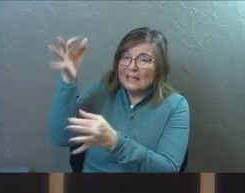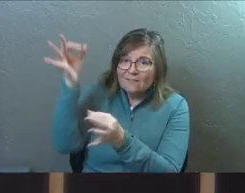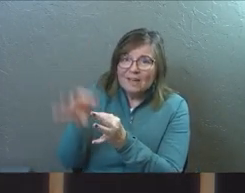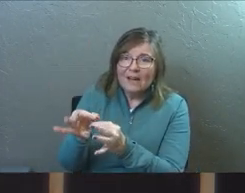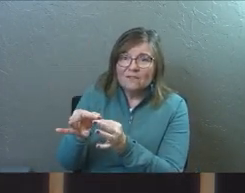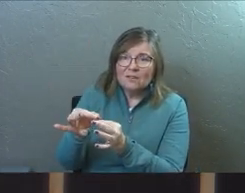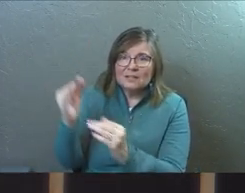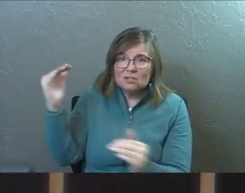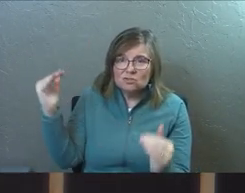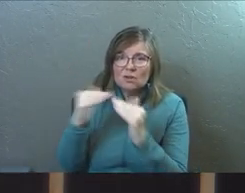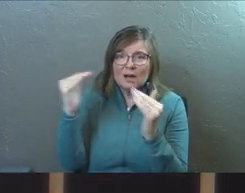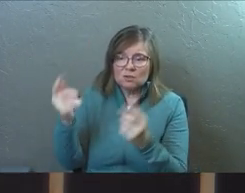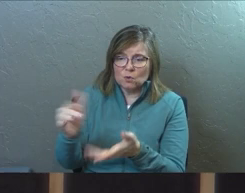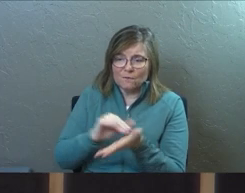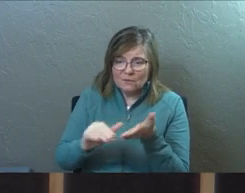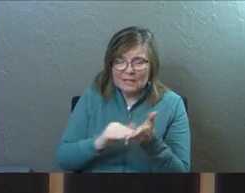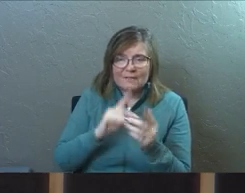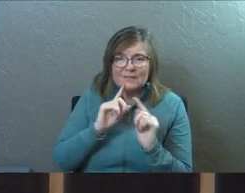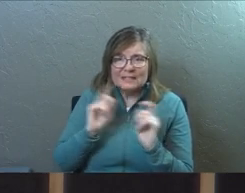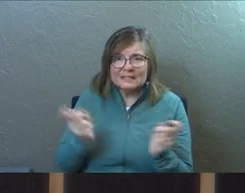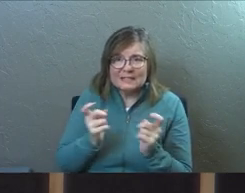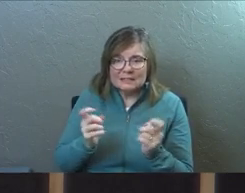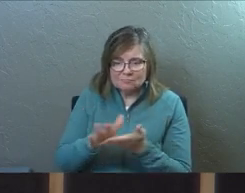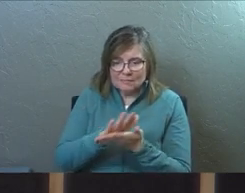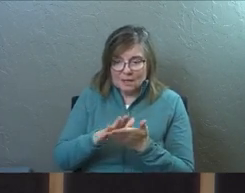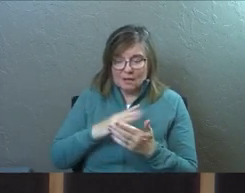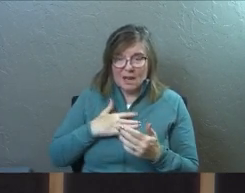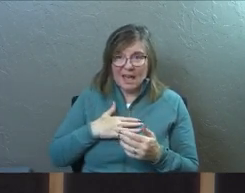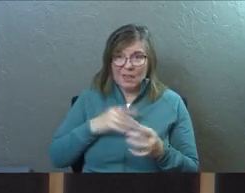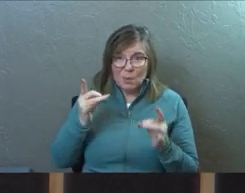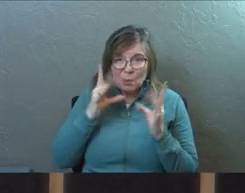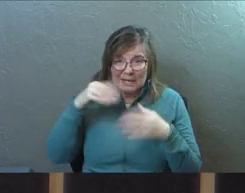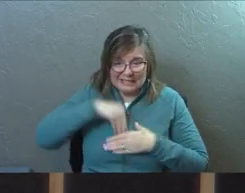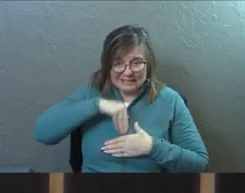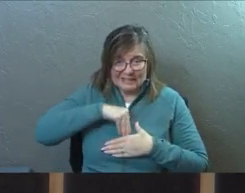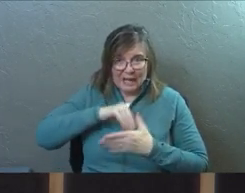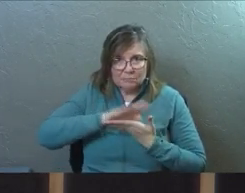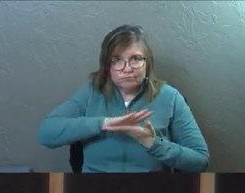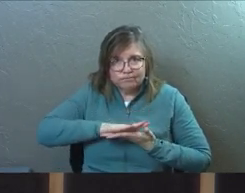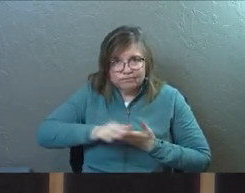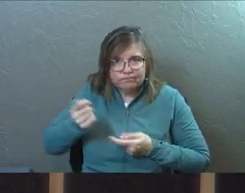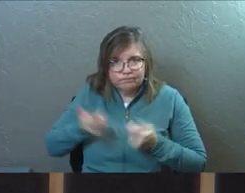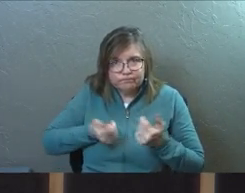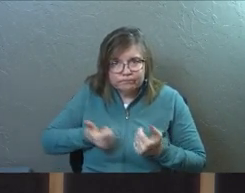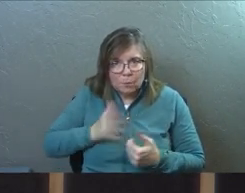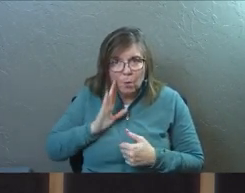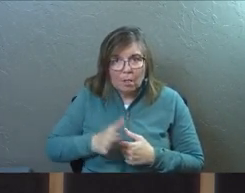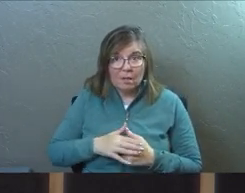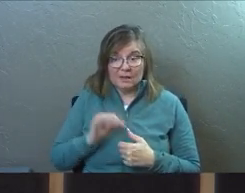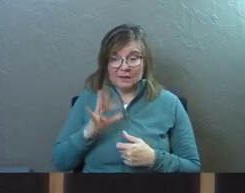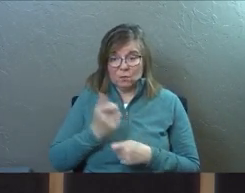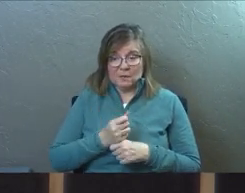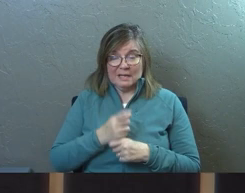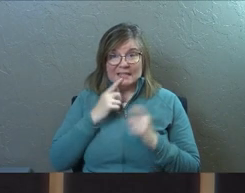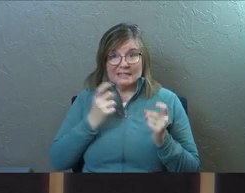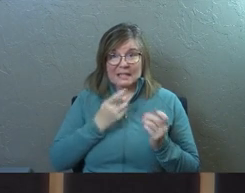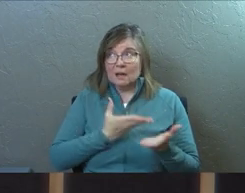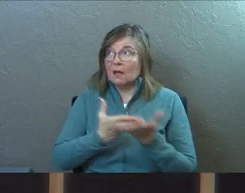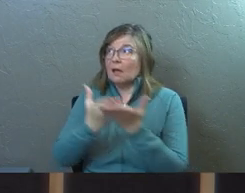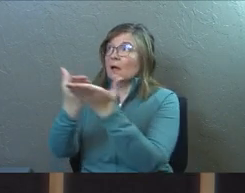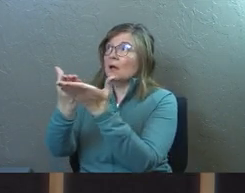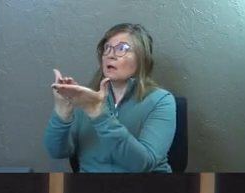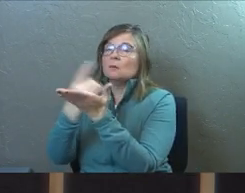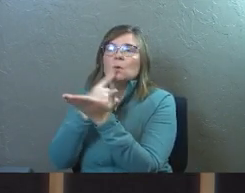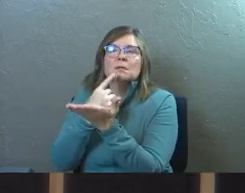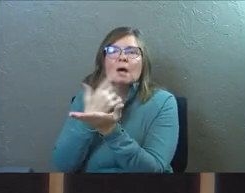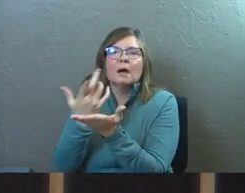and he's just to forgive us our sins and to cleanse us from all wickedness. If we take our sin to God, what does